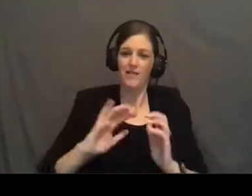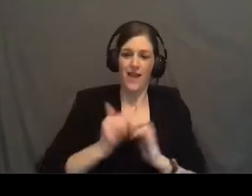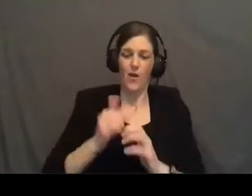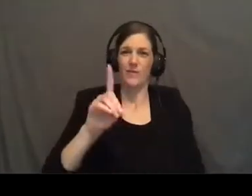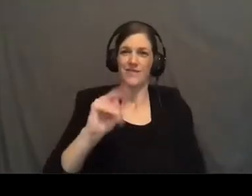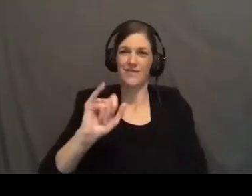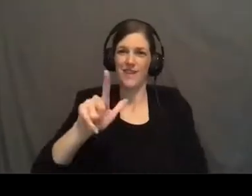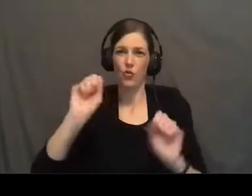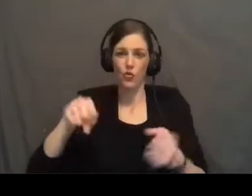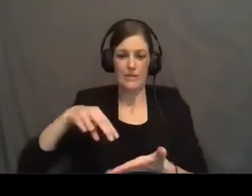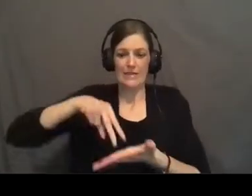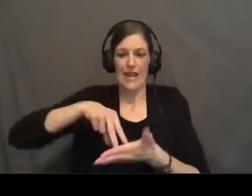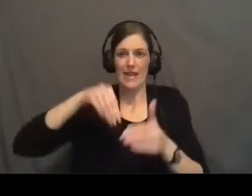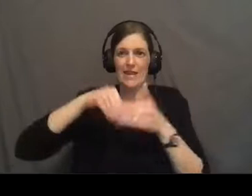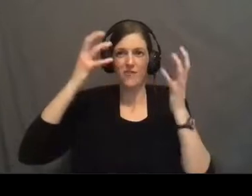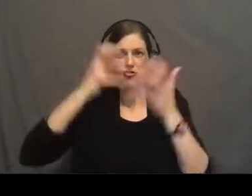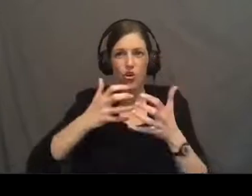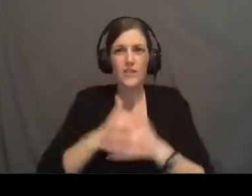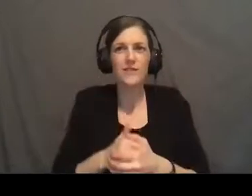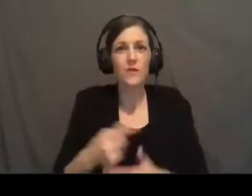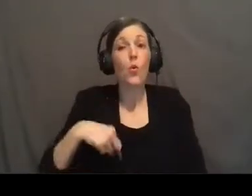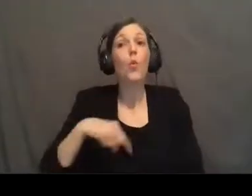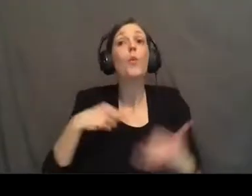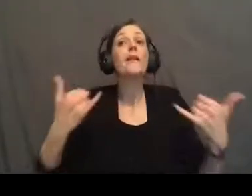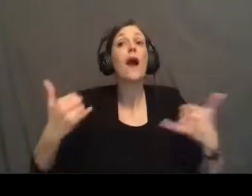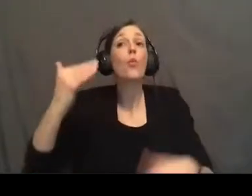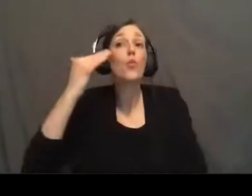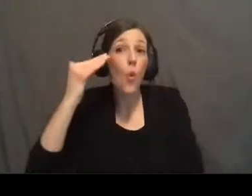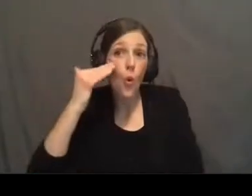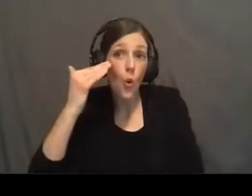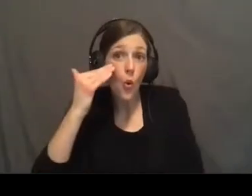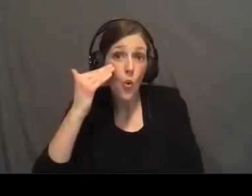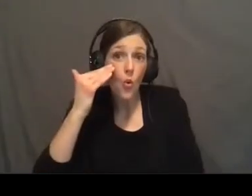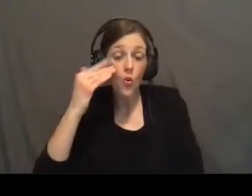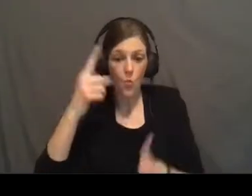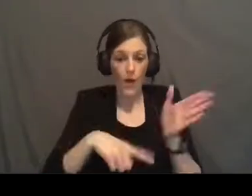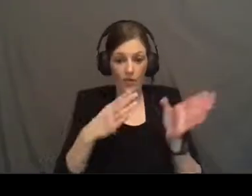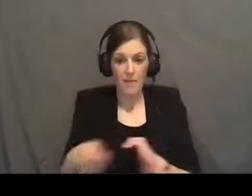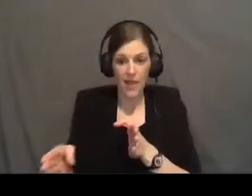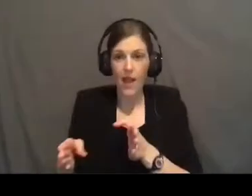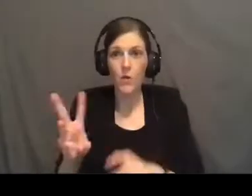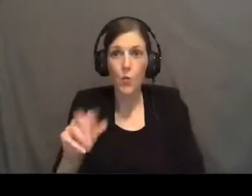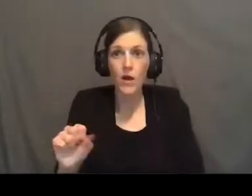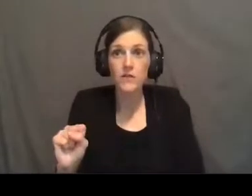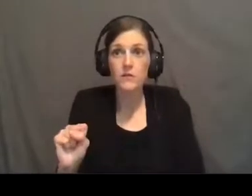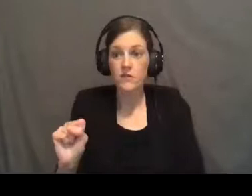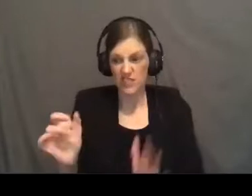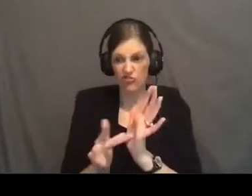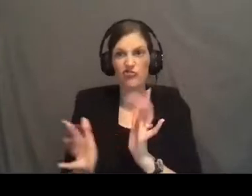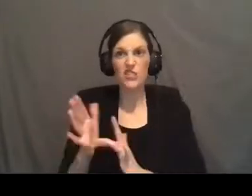stand in the darkness we now know what that plan is is Jesus